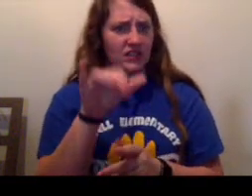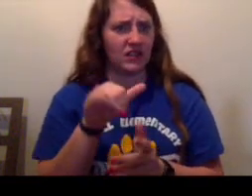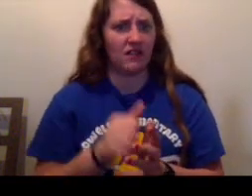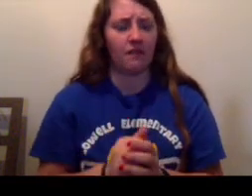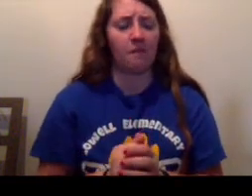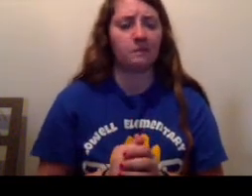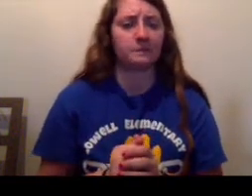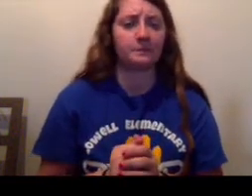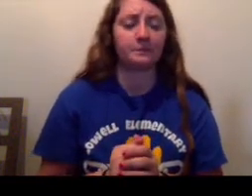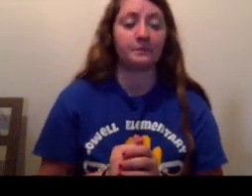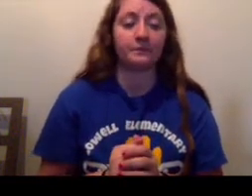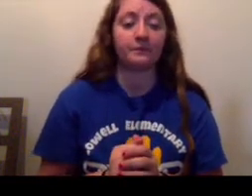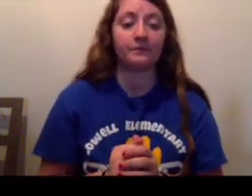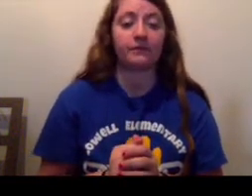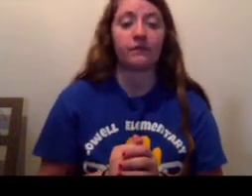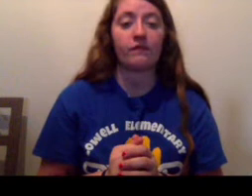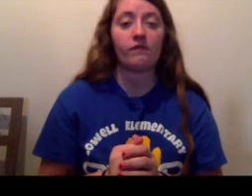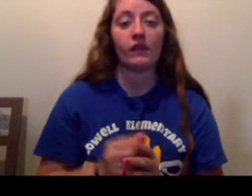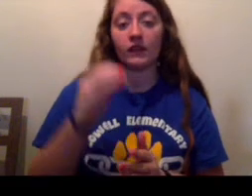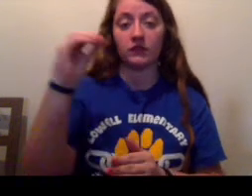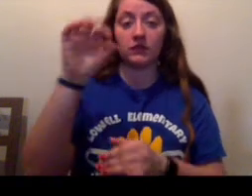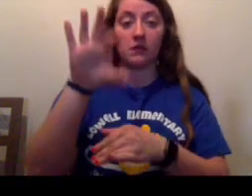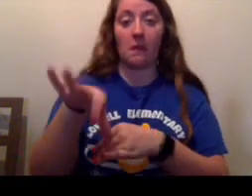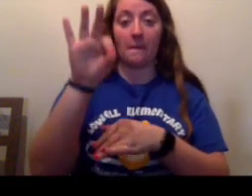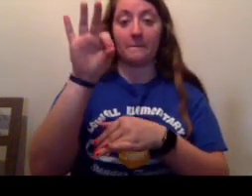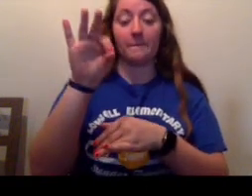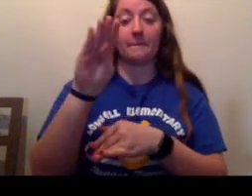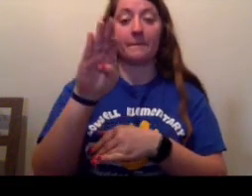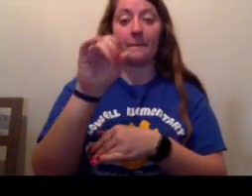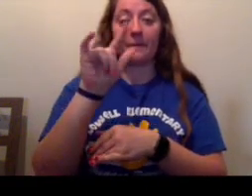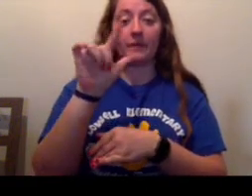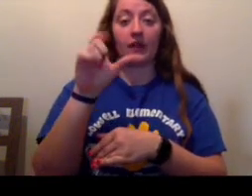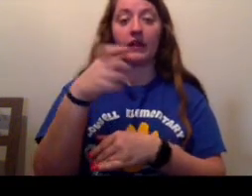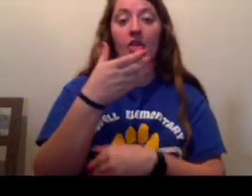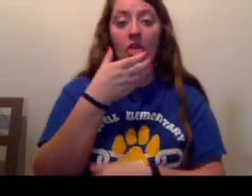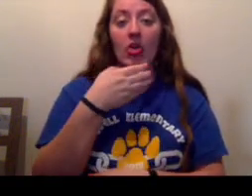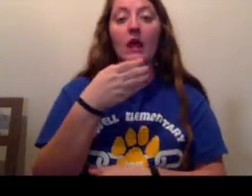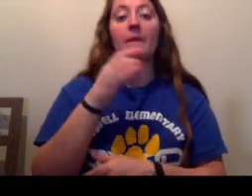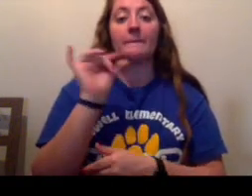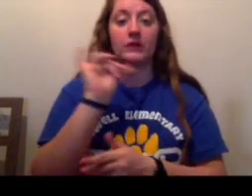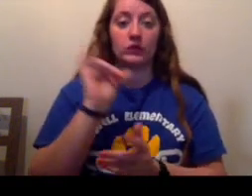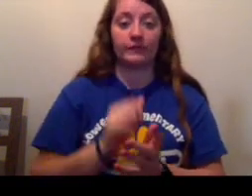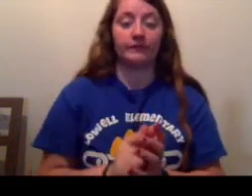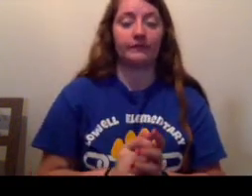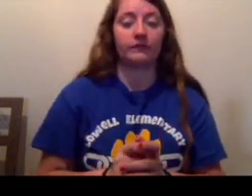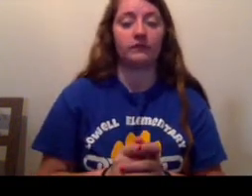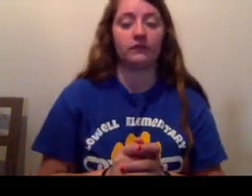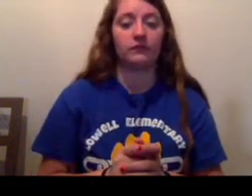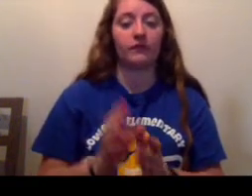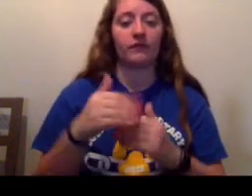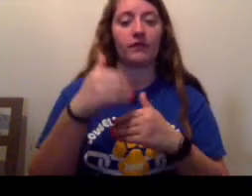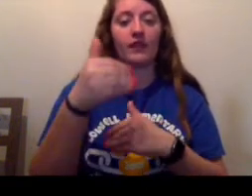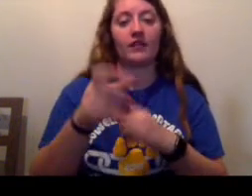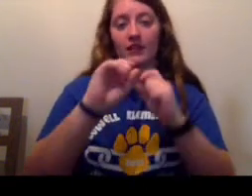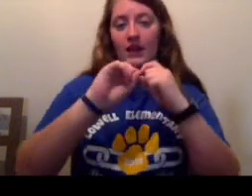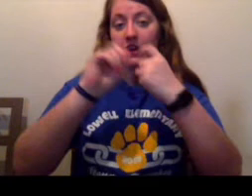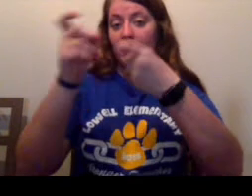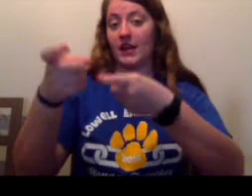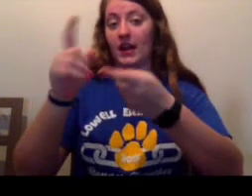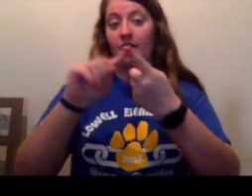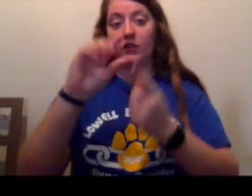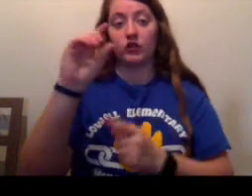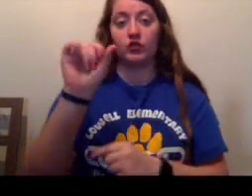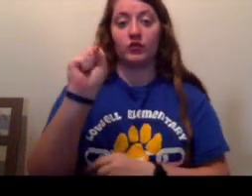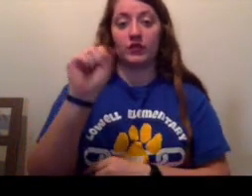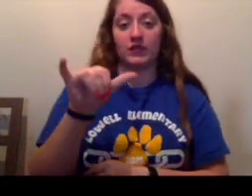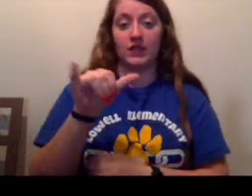Stanley warned. Zero picked up the cracked lid and licked the sploosh off of that as well. Then he handed the broken jar to